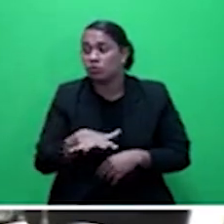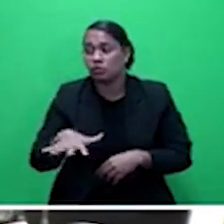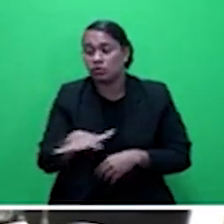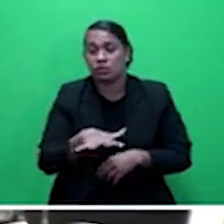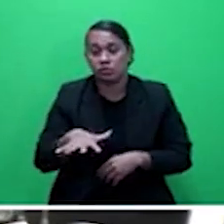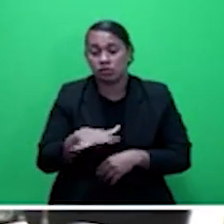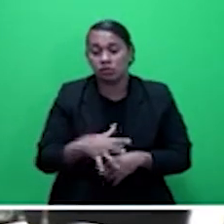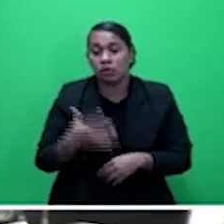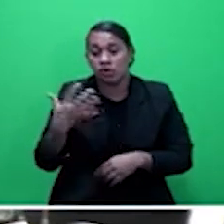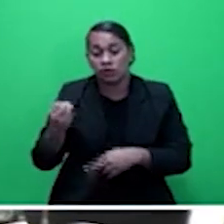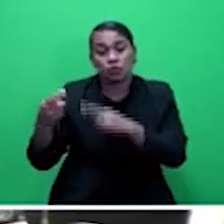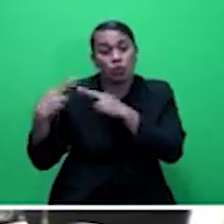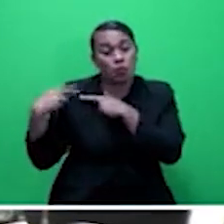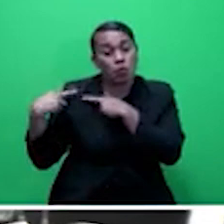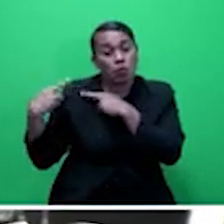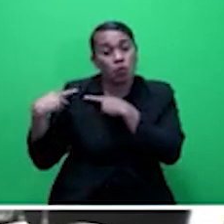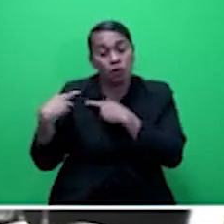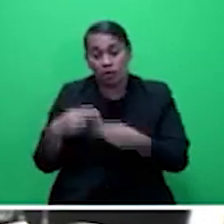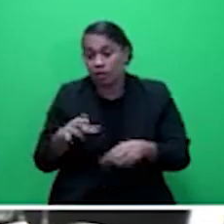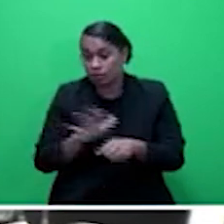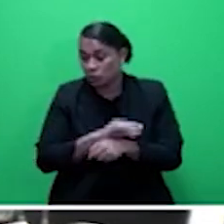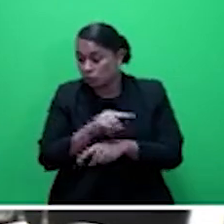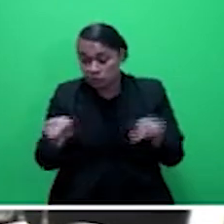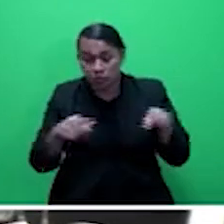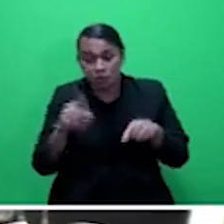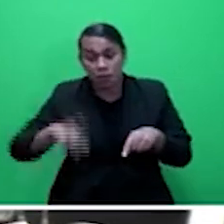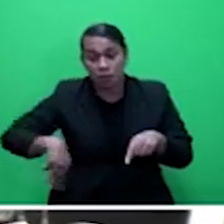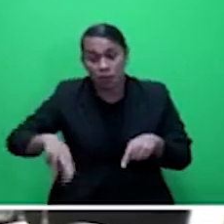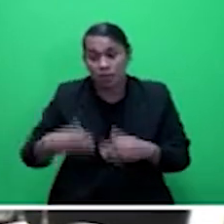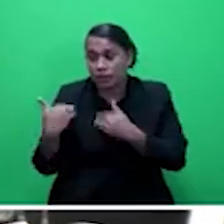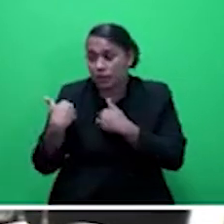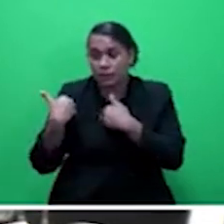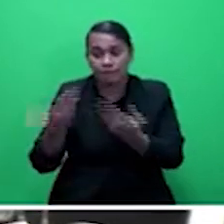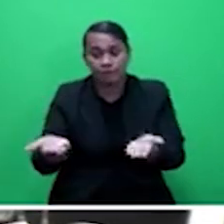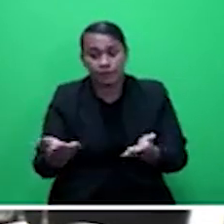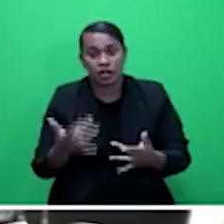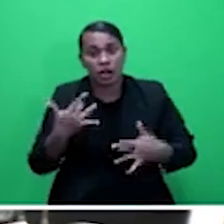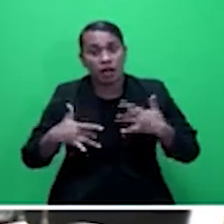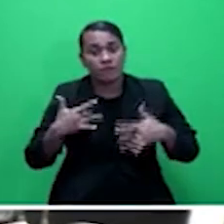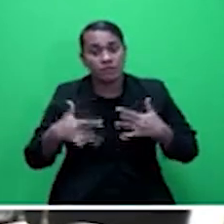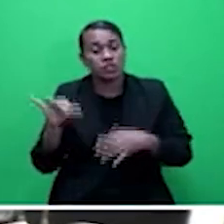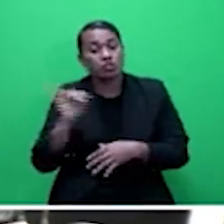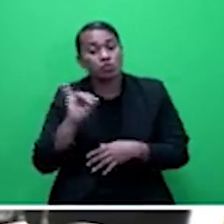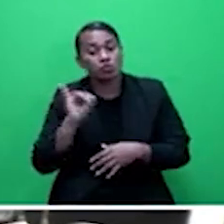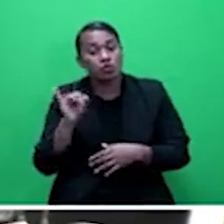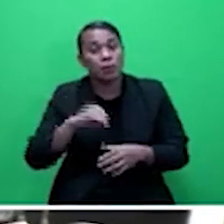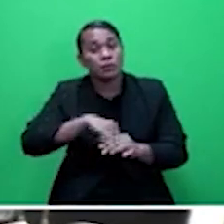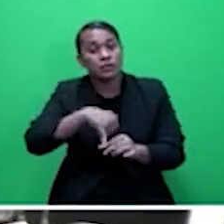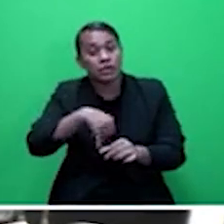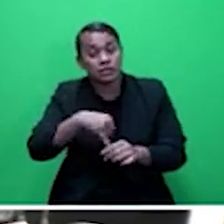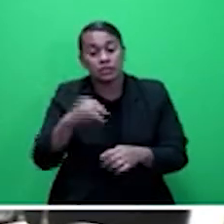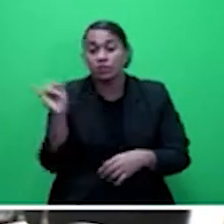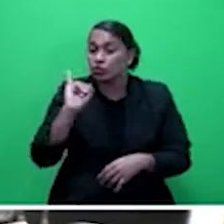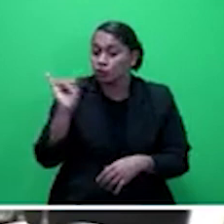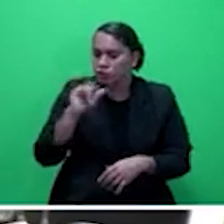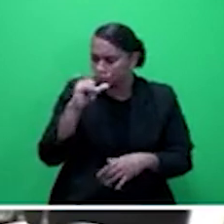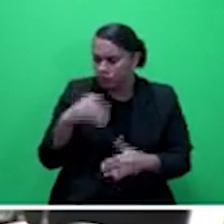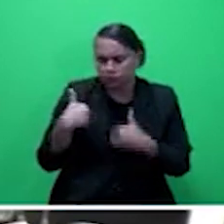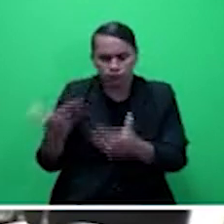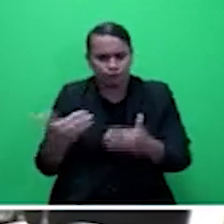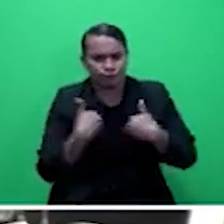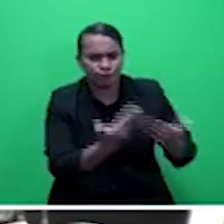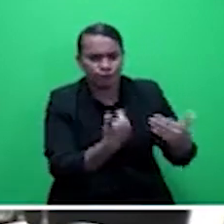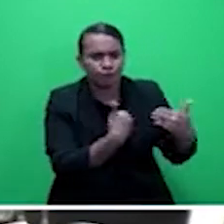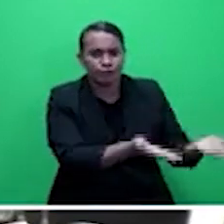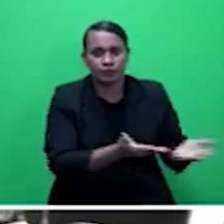linking these members to insurance products such as life insurance, medical insurance, et cetera, and also superannuation